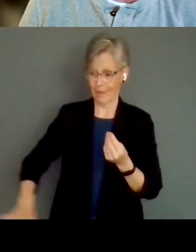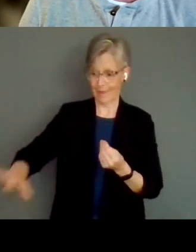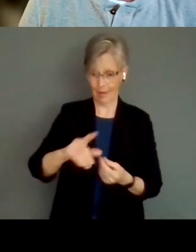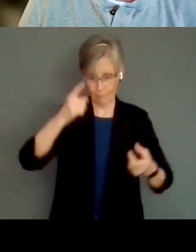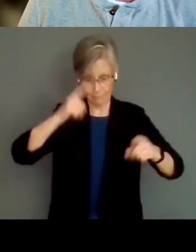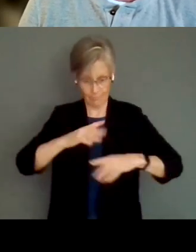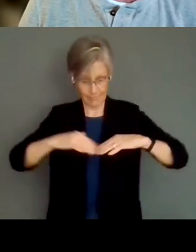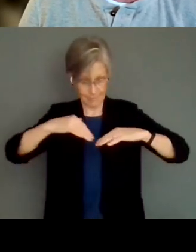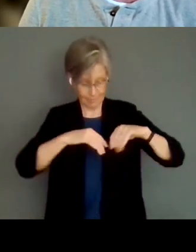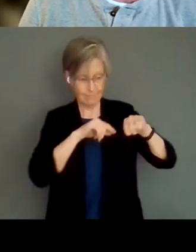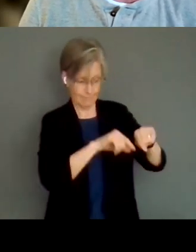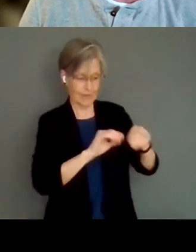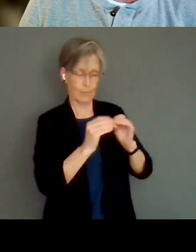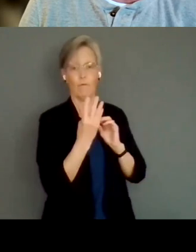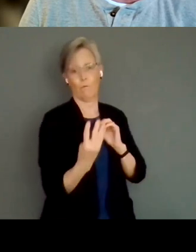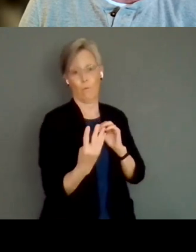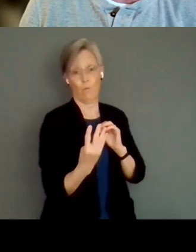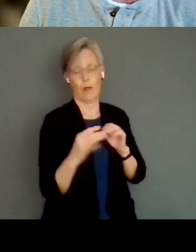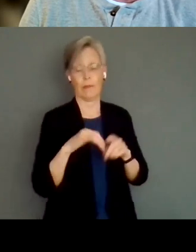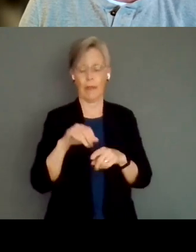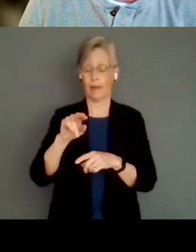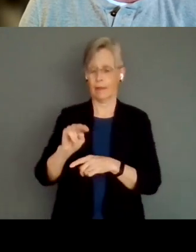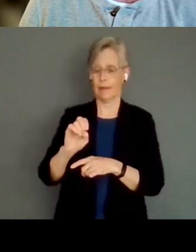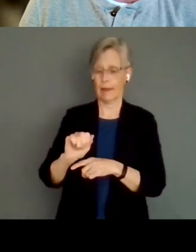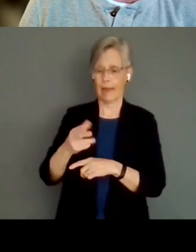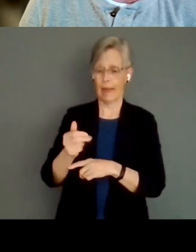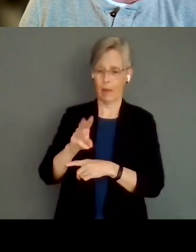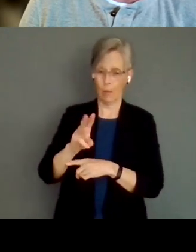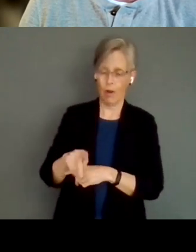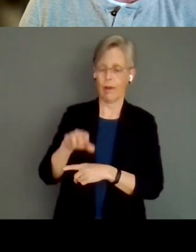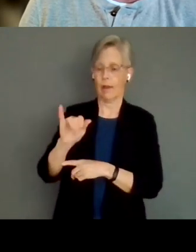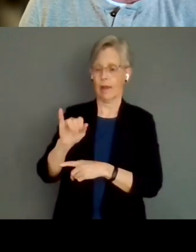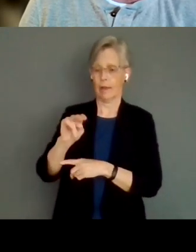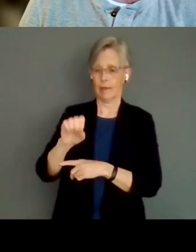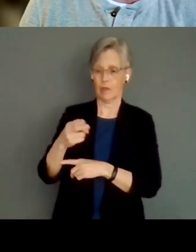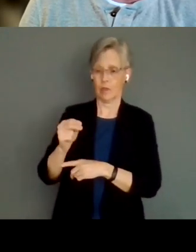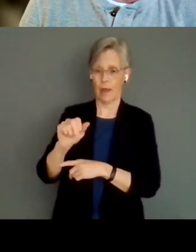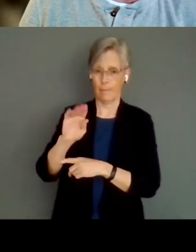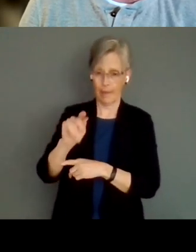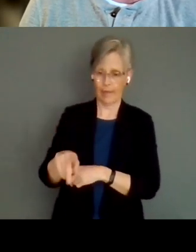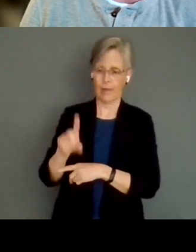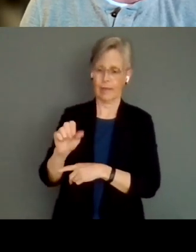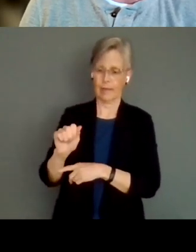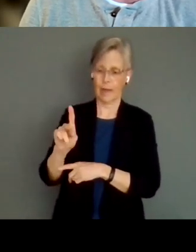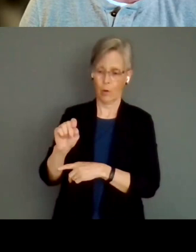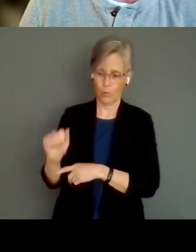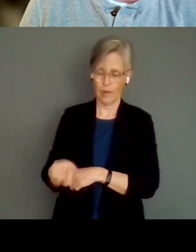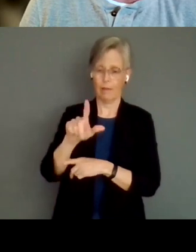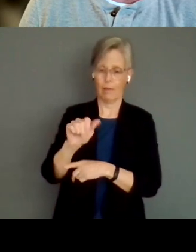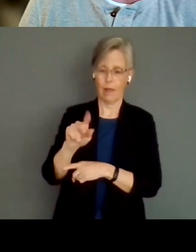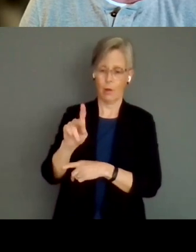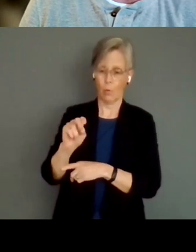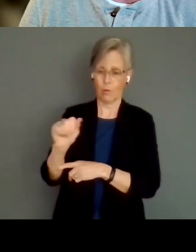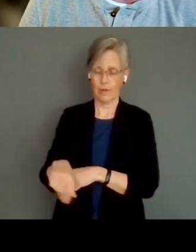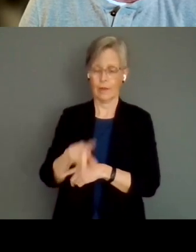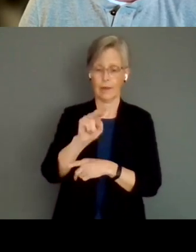this is the territory of the the Lake, the Anishinapec, the Dakota, Lakota, and